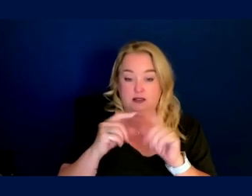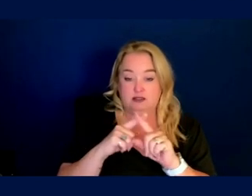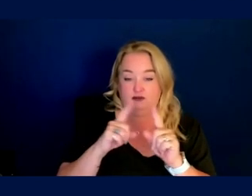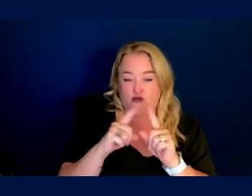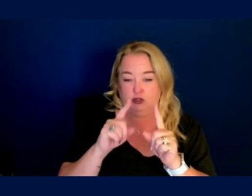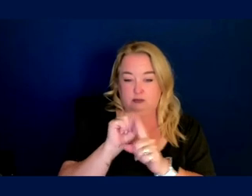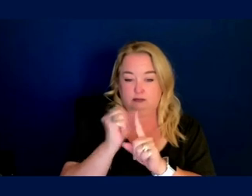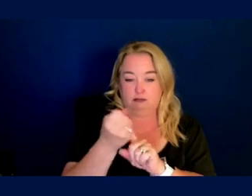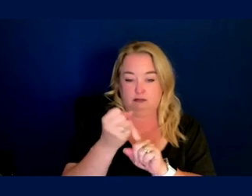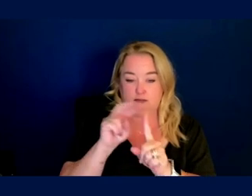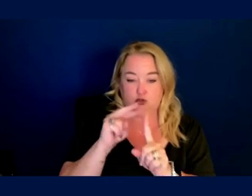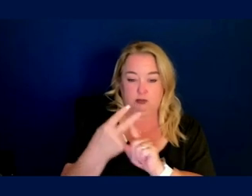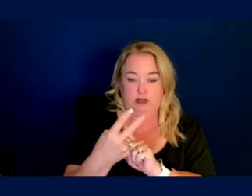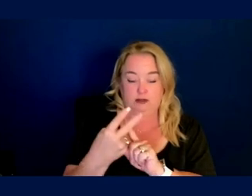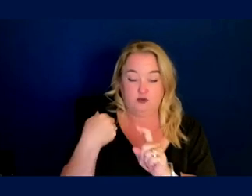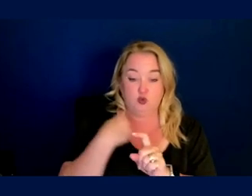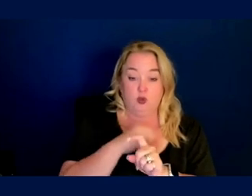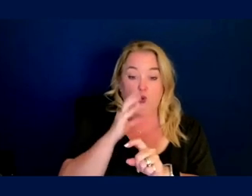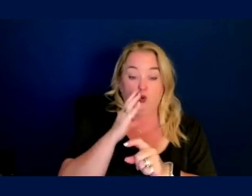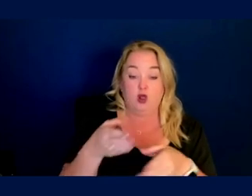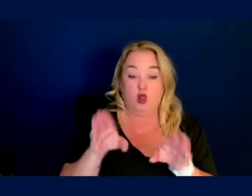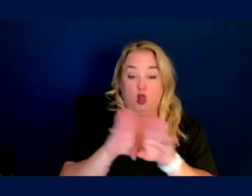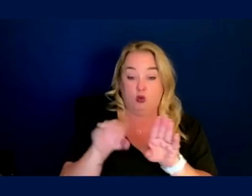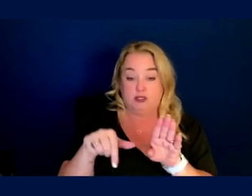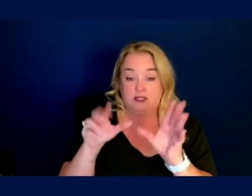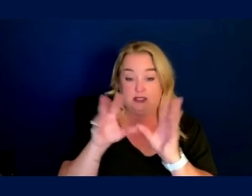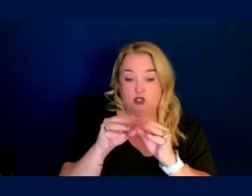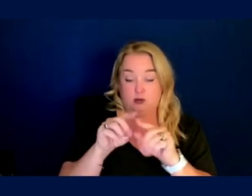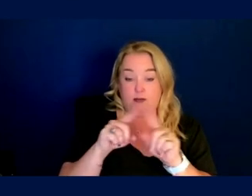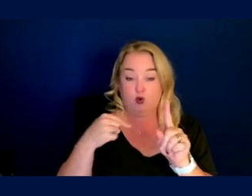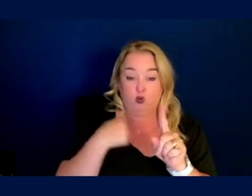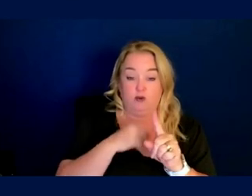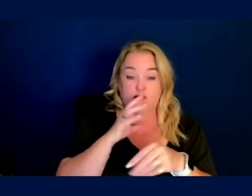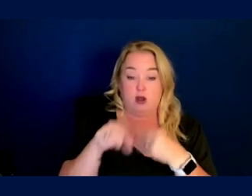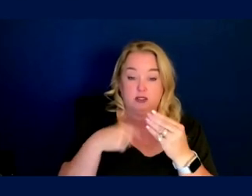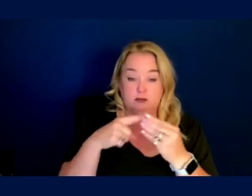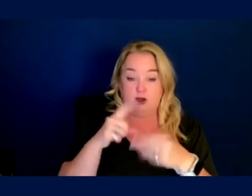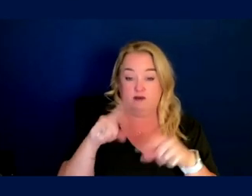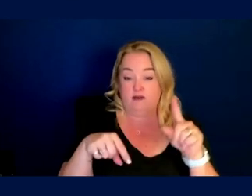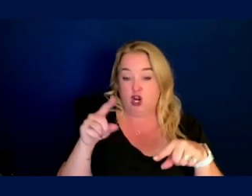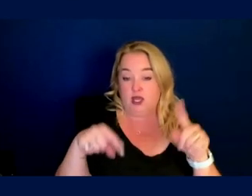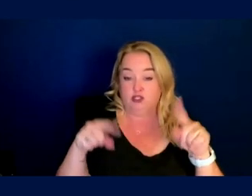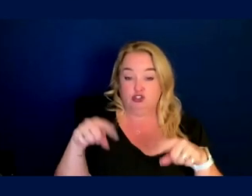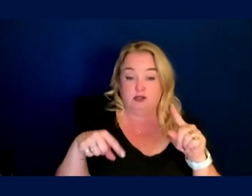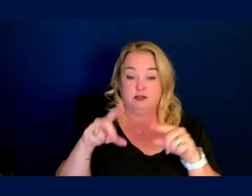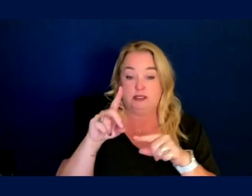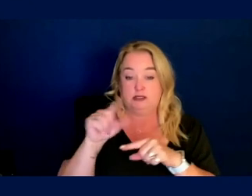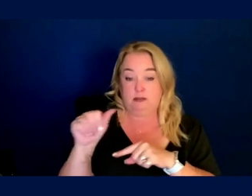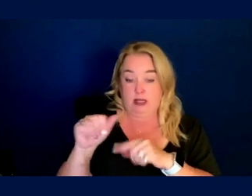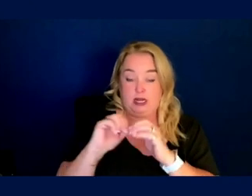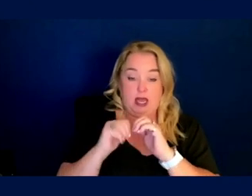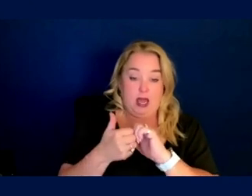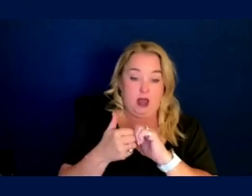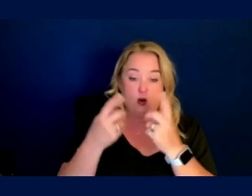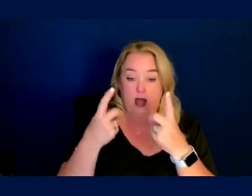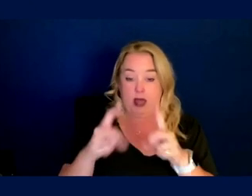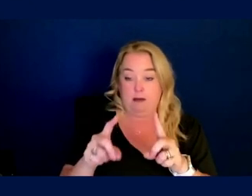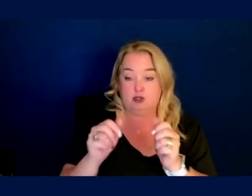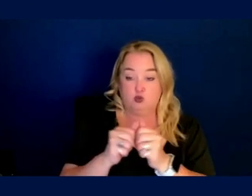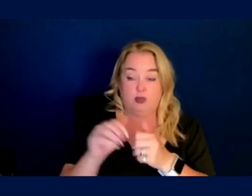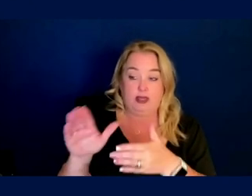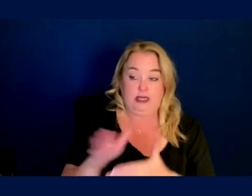as we are closing this session, you know, we have talked in depth about variation in disability and how it exists on a continuum